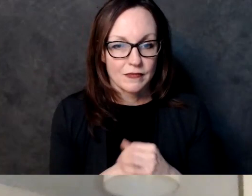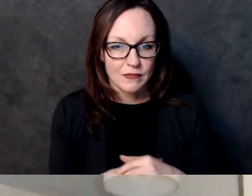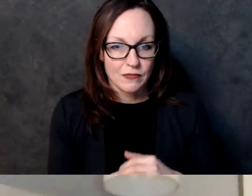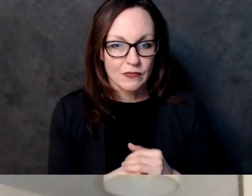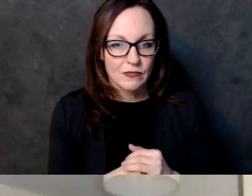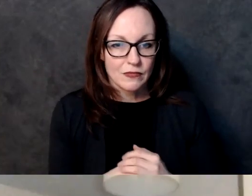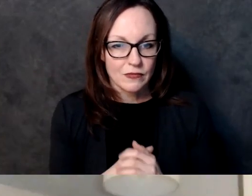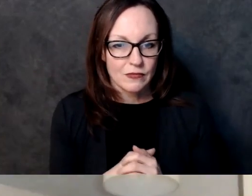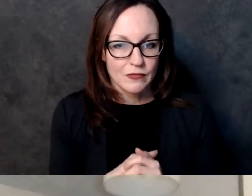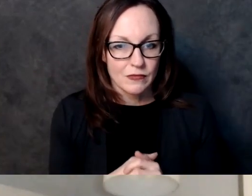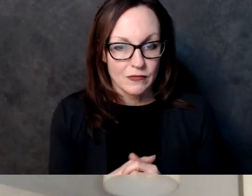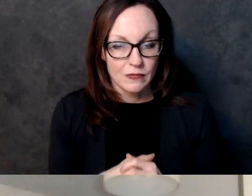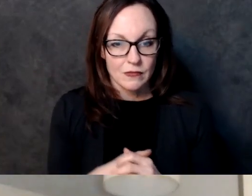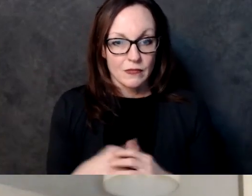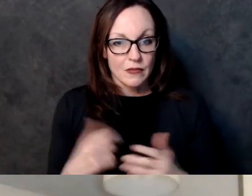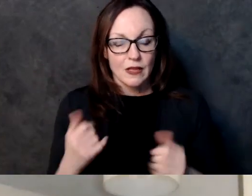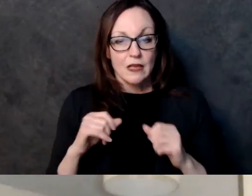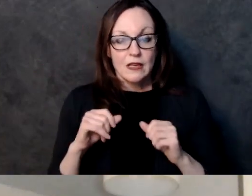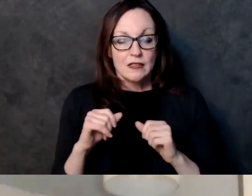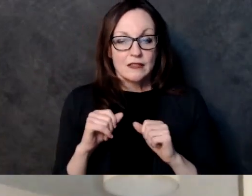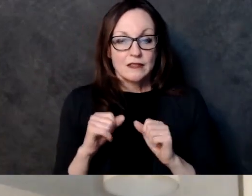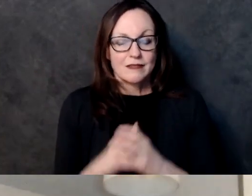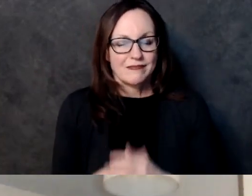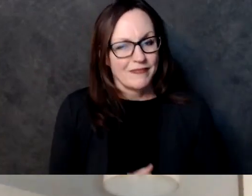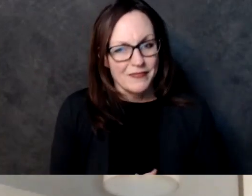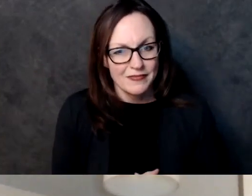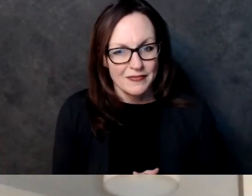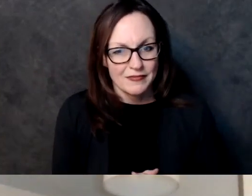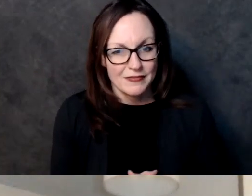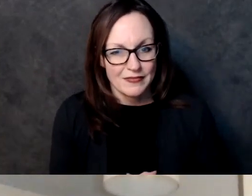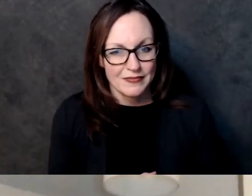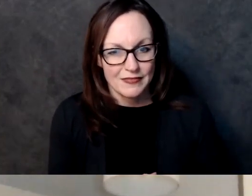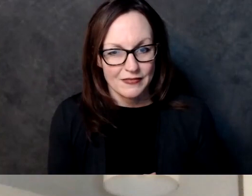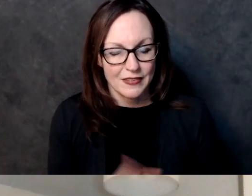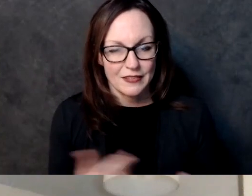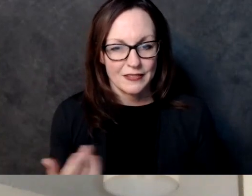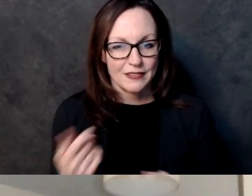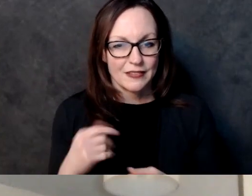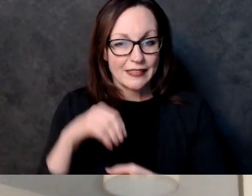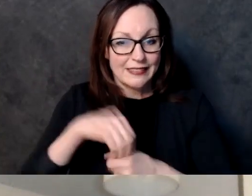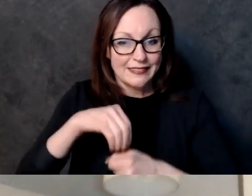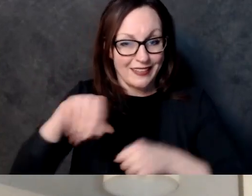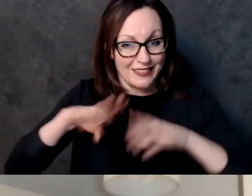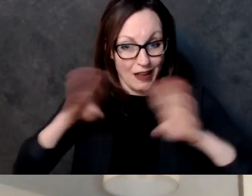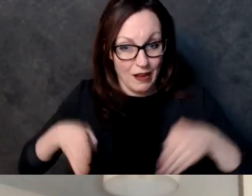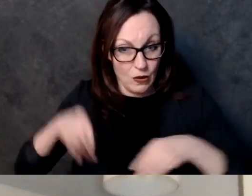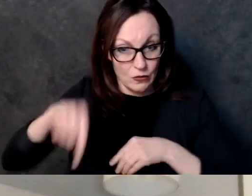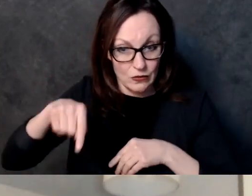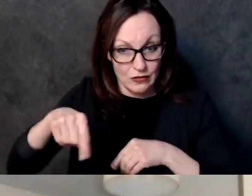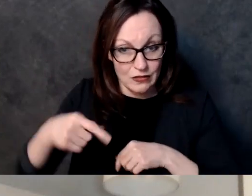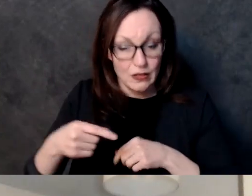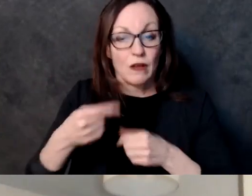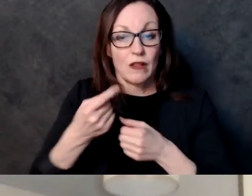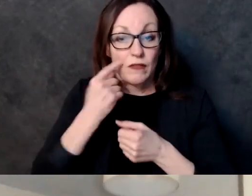help make this happen um all right two more from me and then we're moving on to everybody